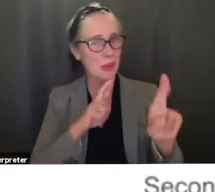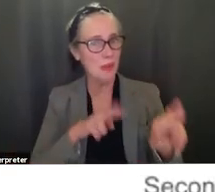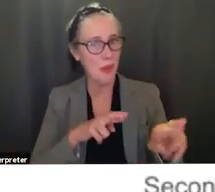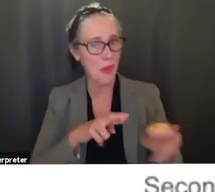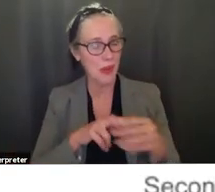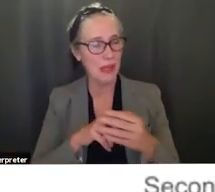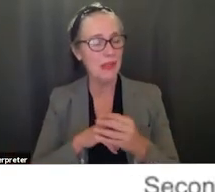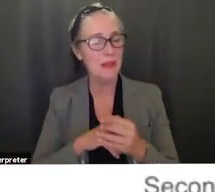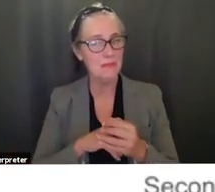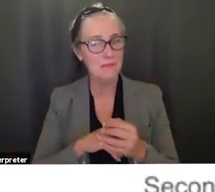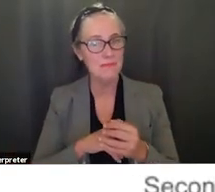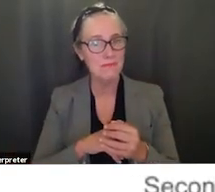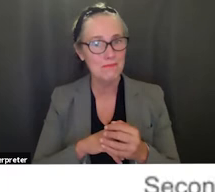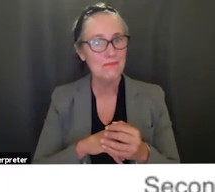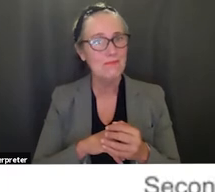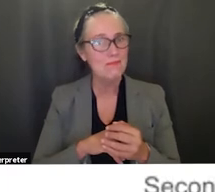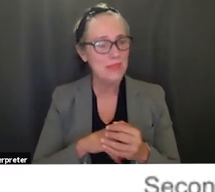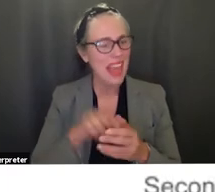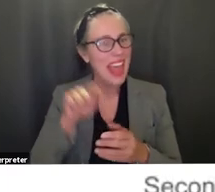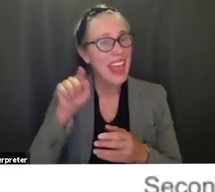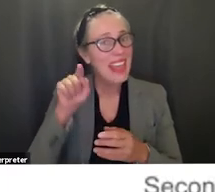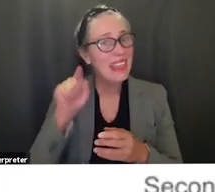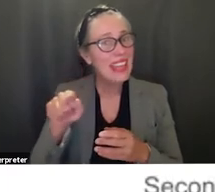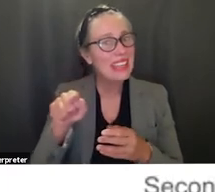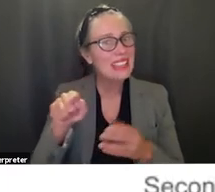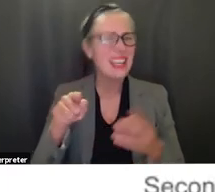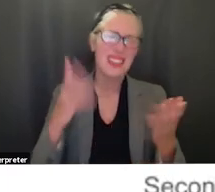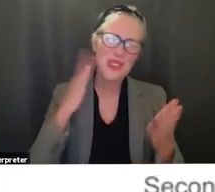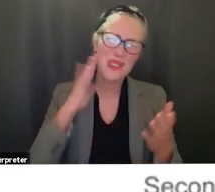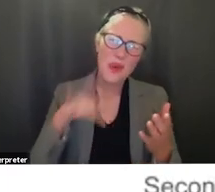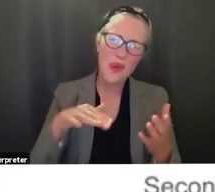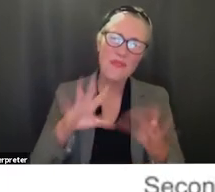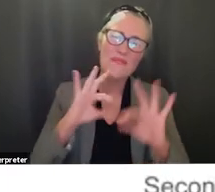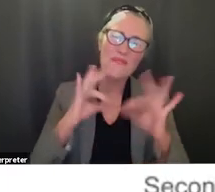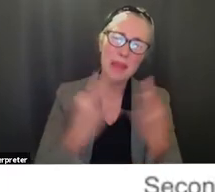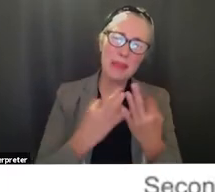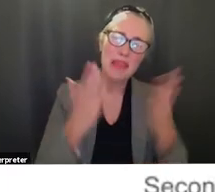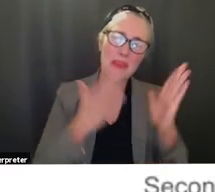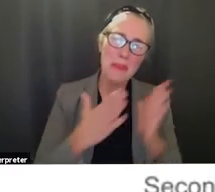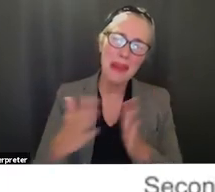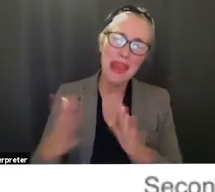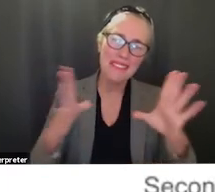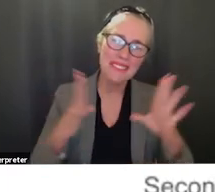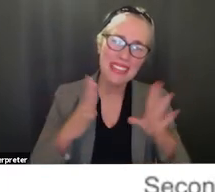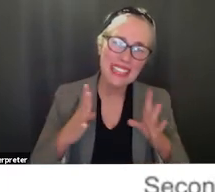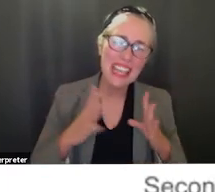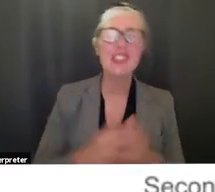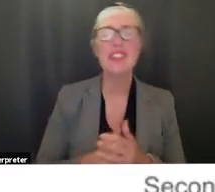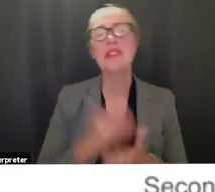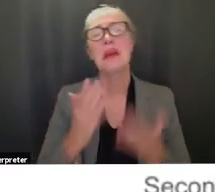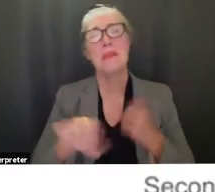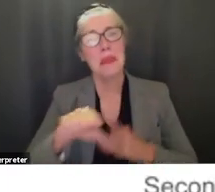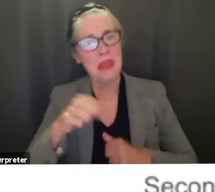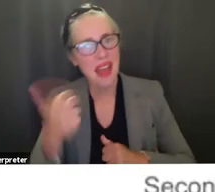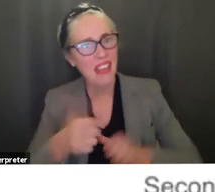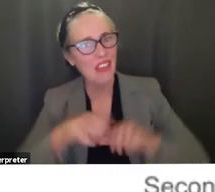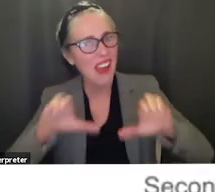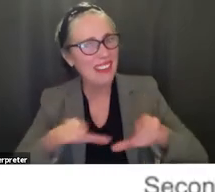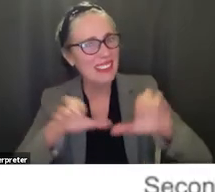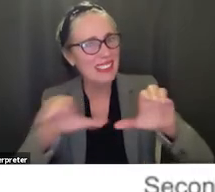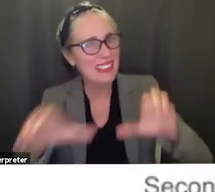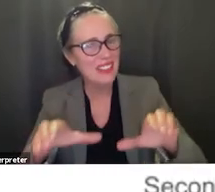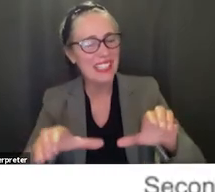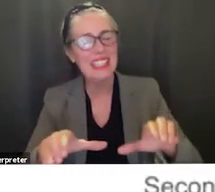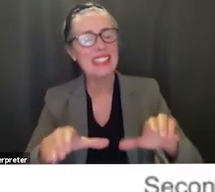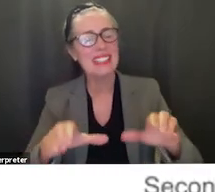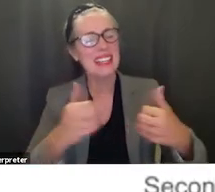conversations that things like planned vacations uh extracurricular activities uh that some of our students are also